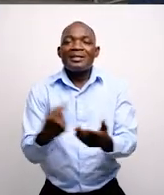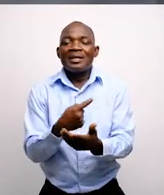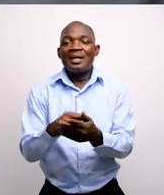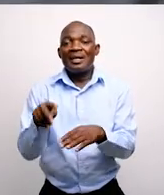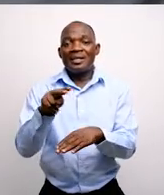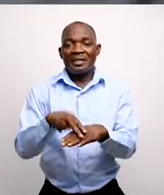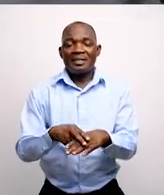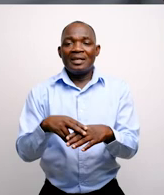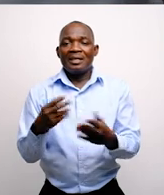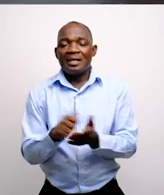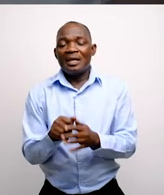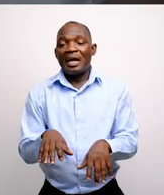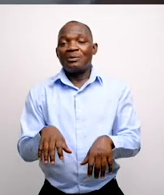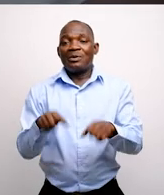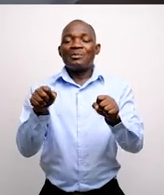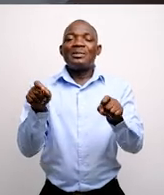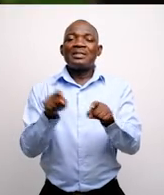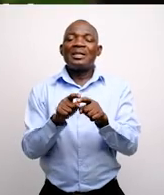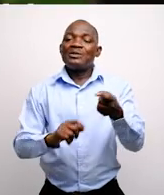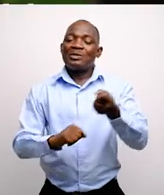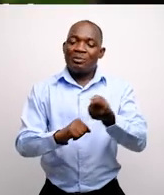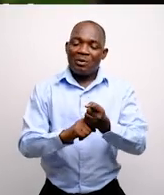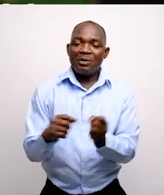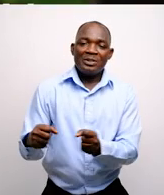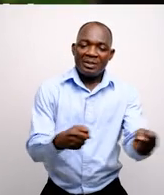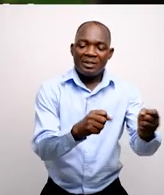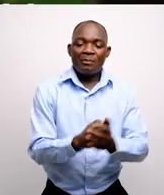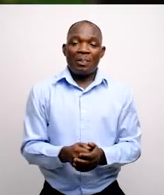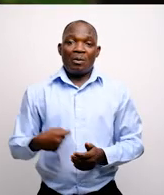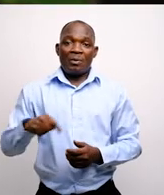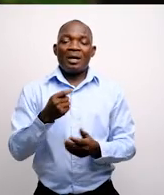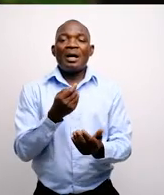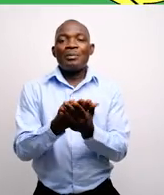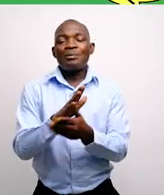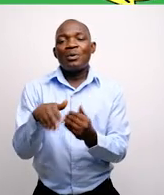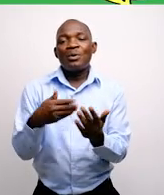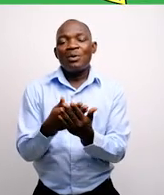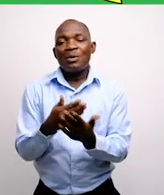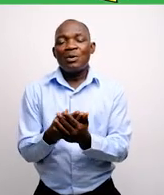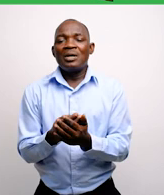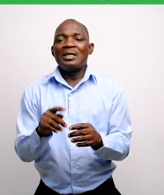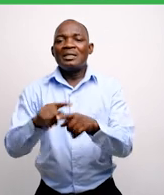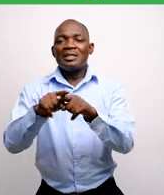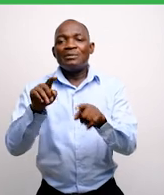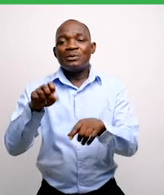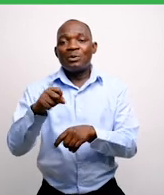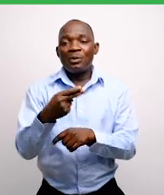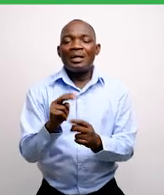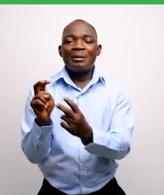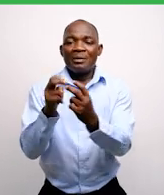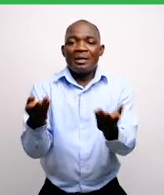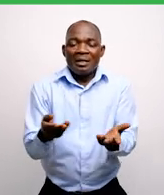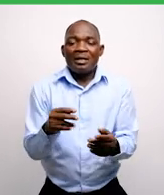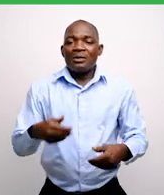in Ghana's nature-based adaptation and mitigation strategy. We therefore call for a more